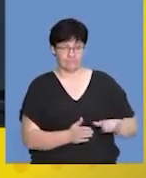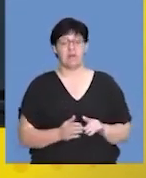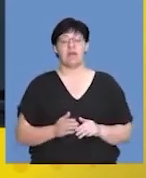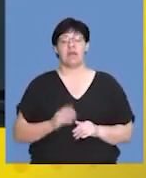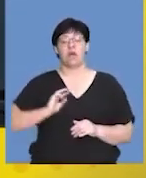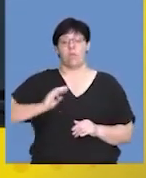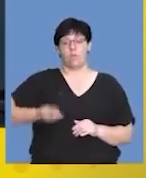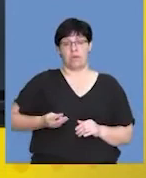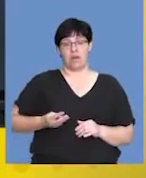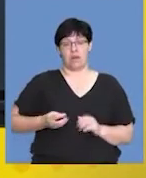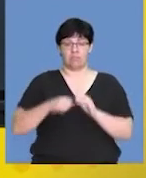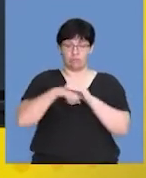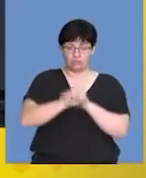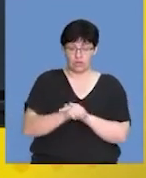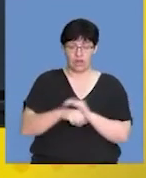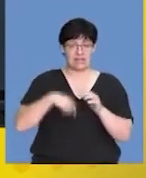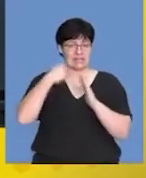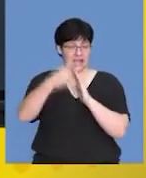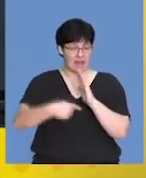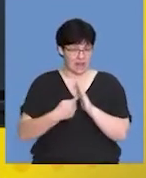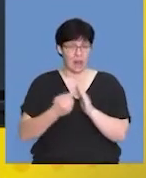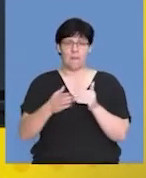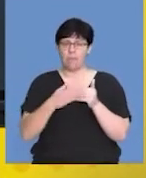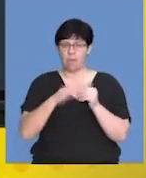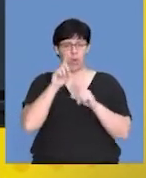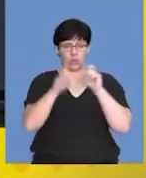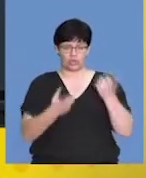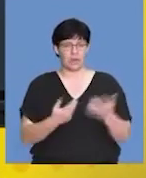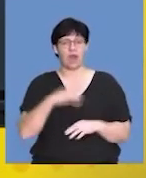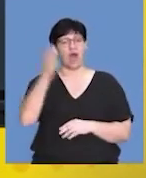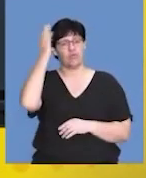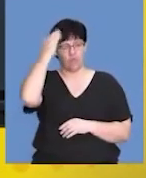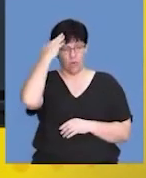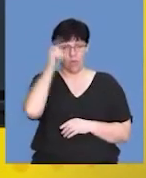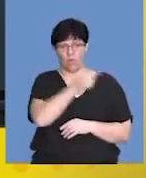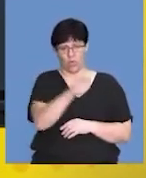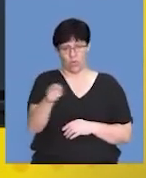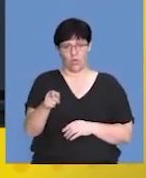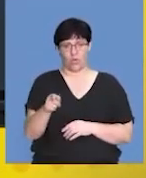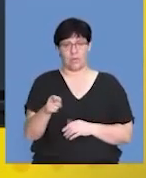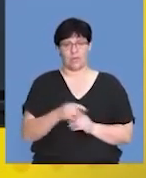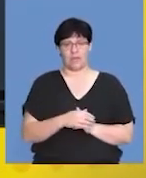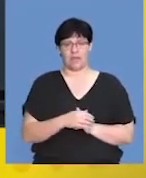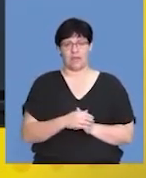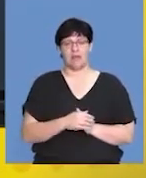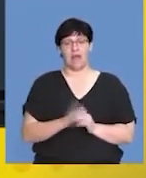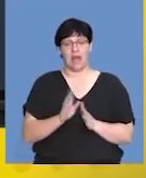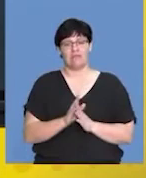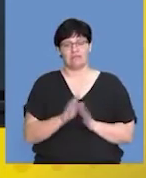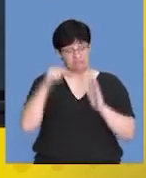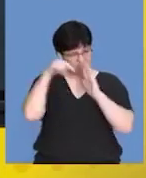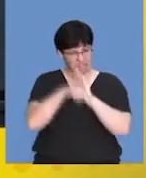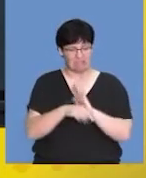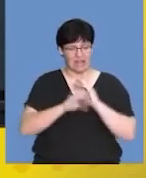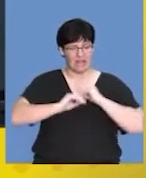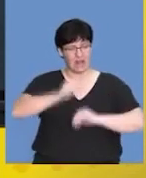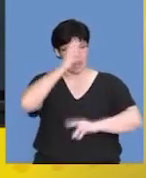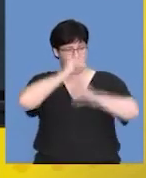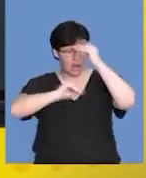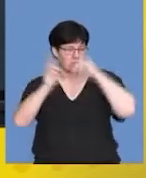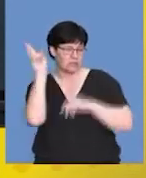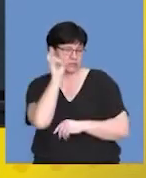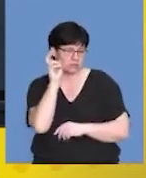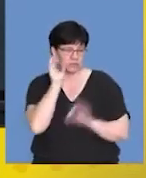female reproductive cycle. There are a few more questions that I would have loved to do, but I know that you guys have had an intensive session listening